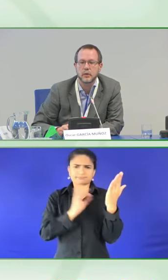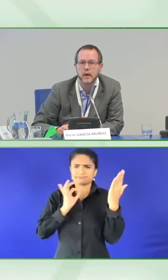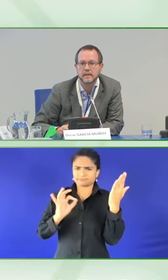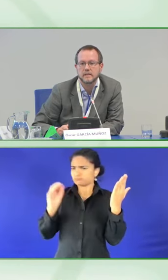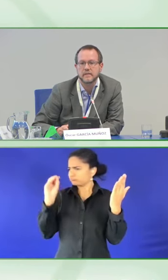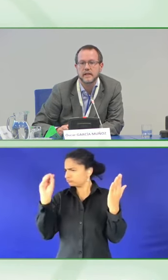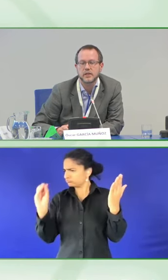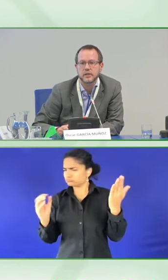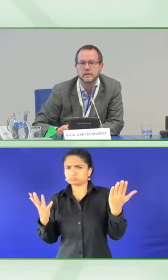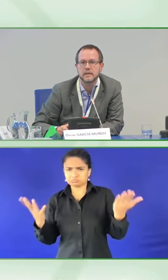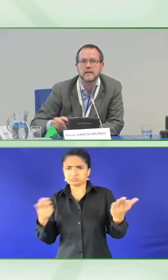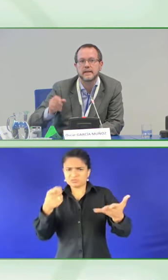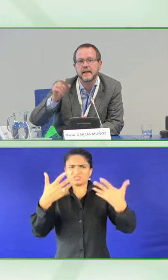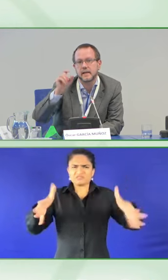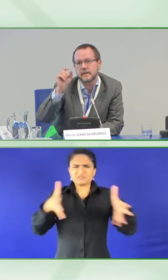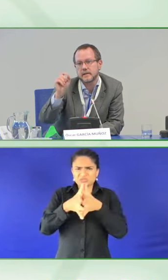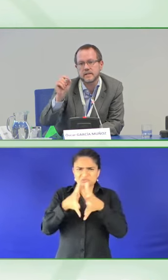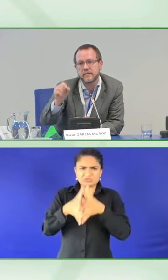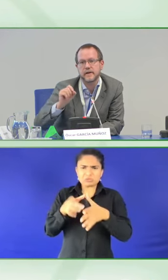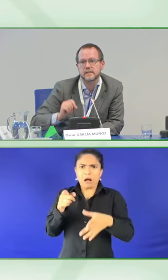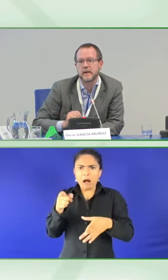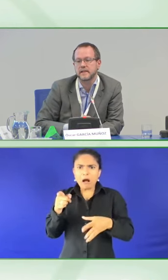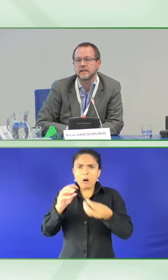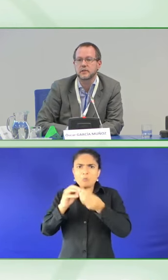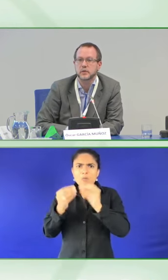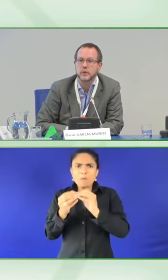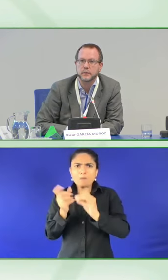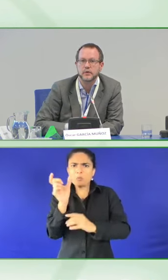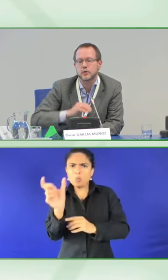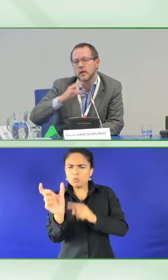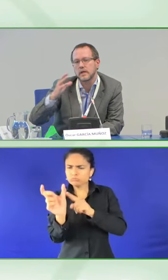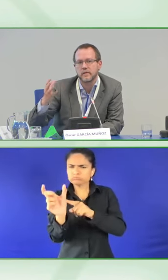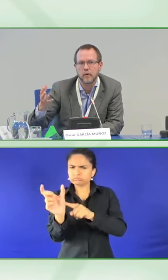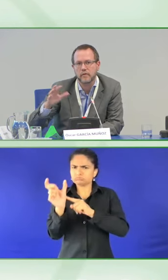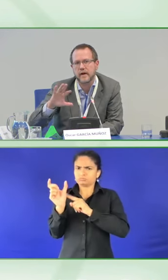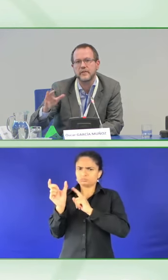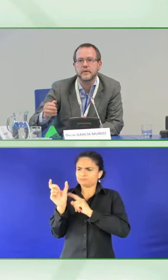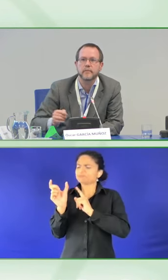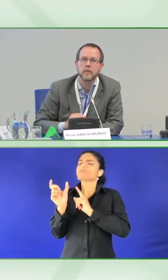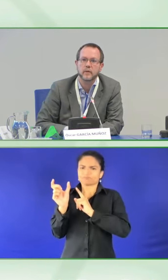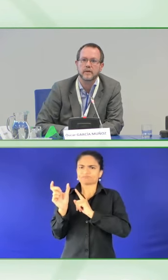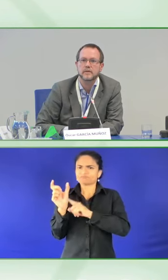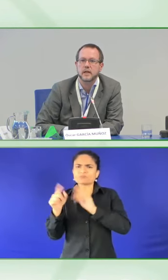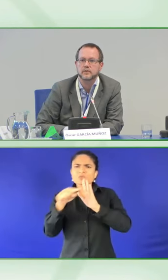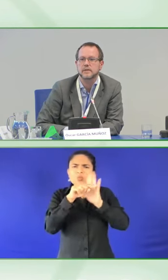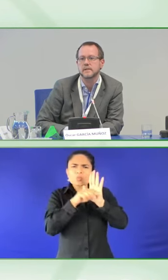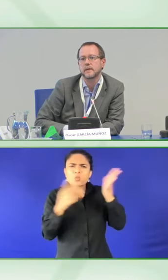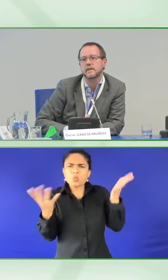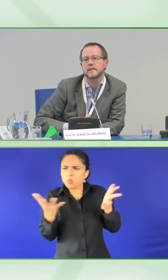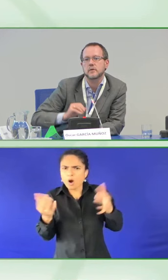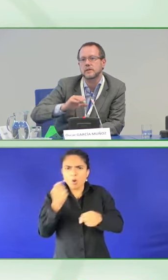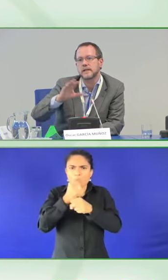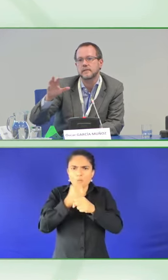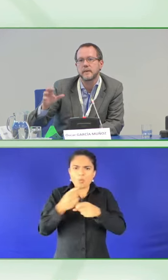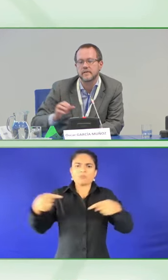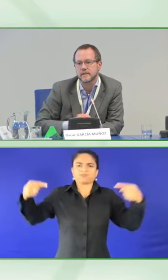write the definition. And then there is a first validators group, usually four or five people with intellectual disabilities coordinated by a